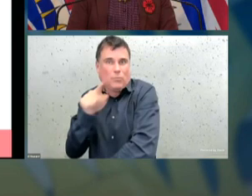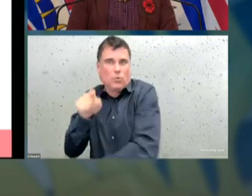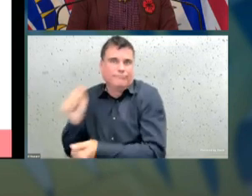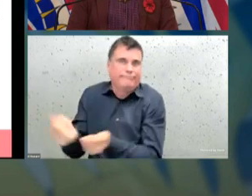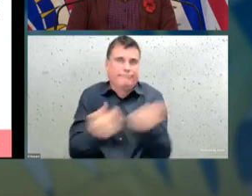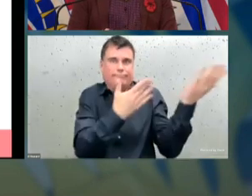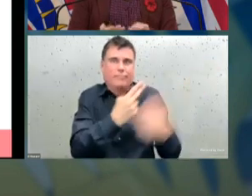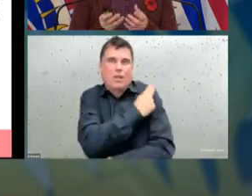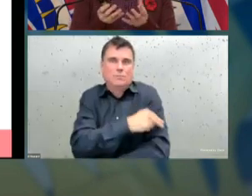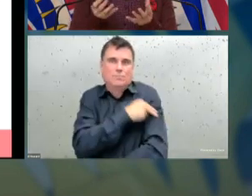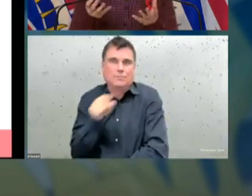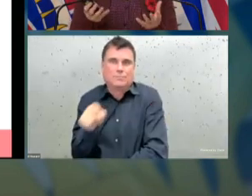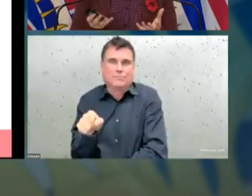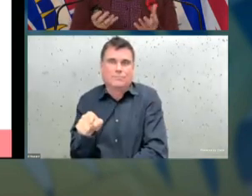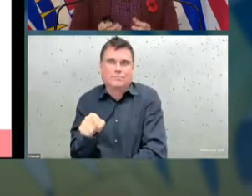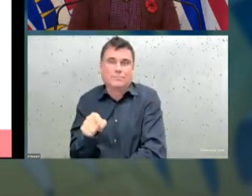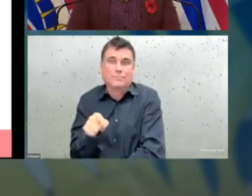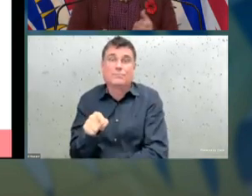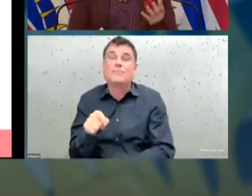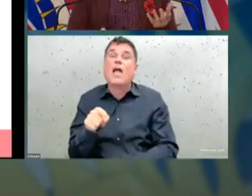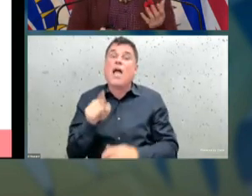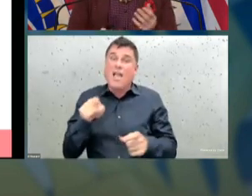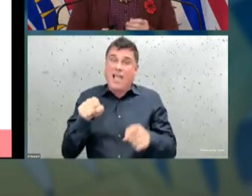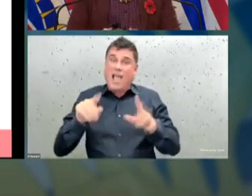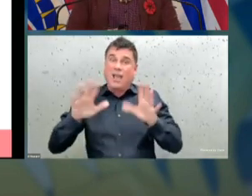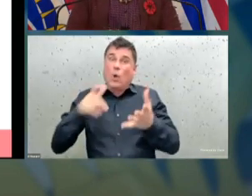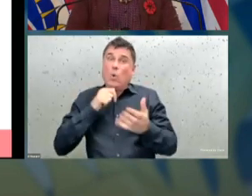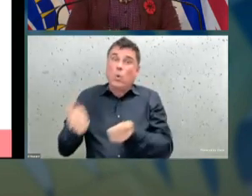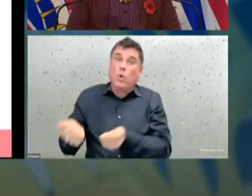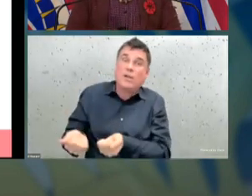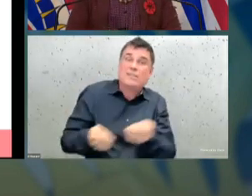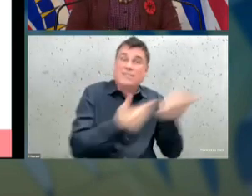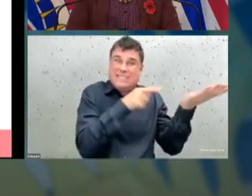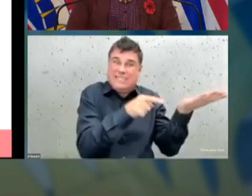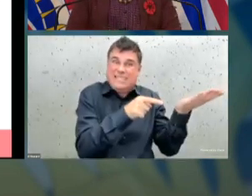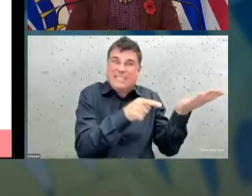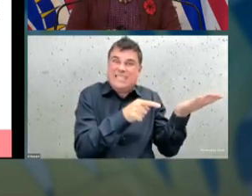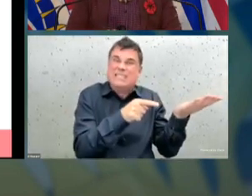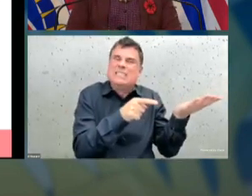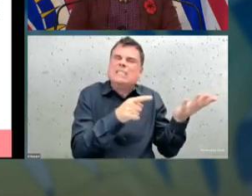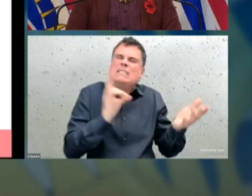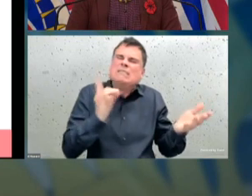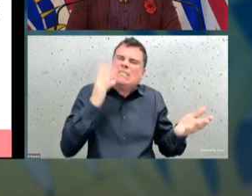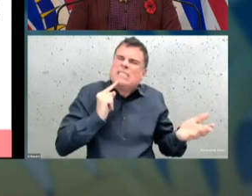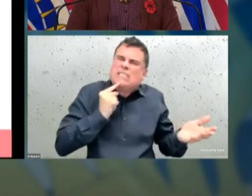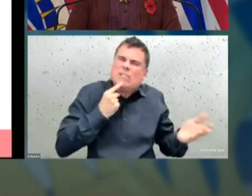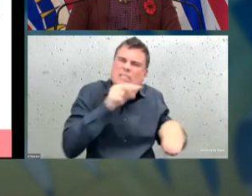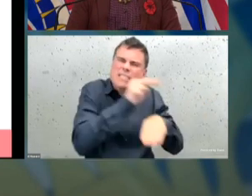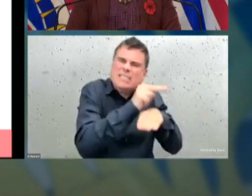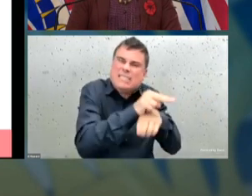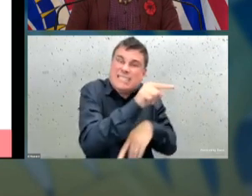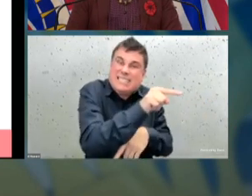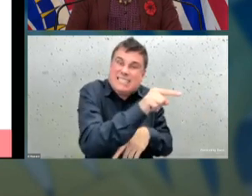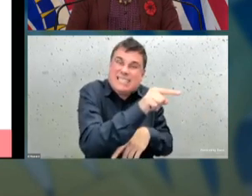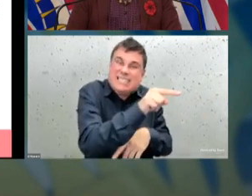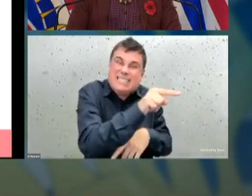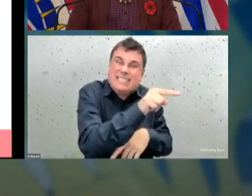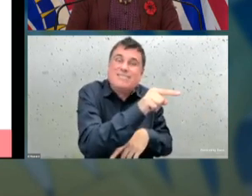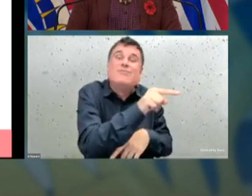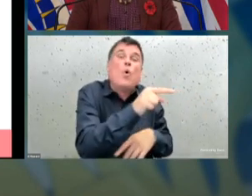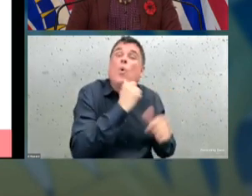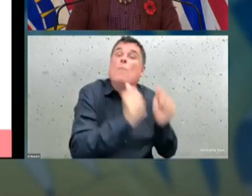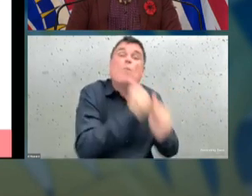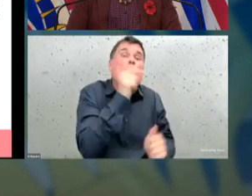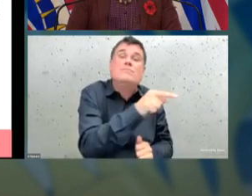vaccinated. When it comes to the small number, thankfully, of people who've died from COVID, about half of those people